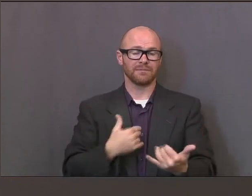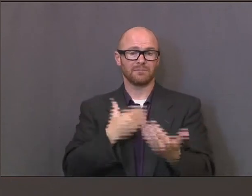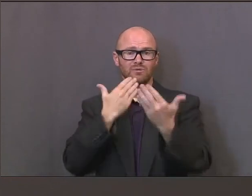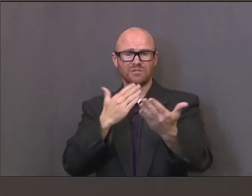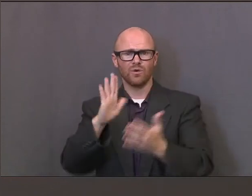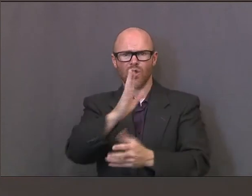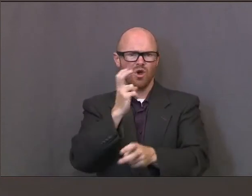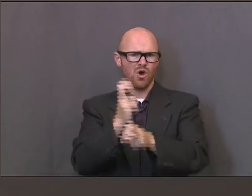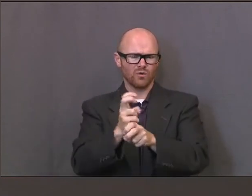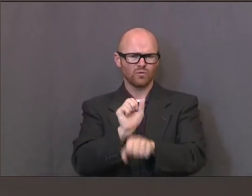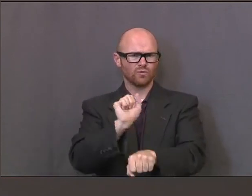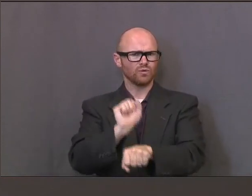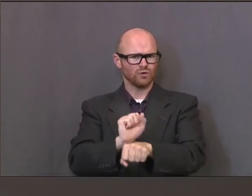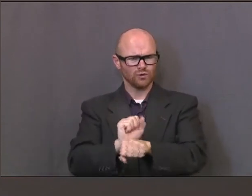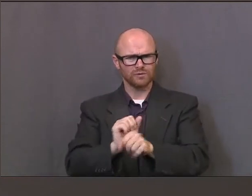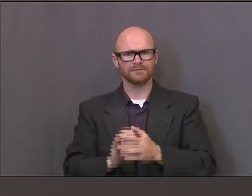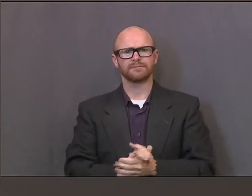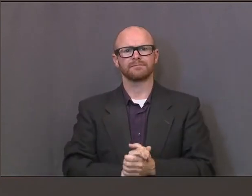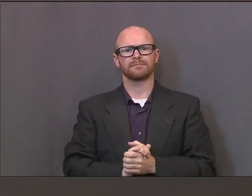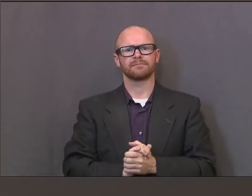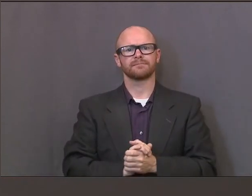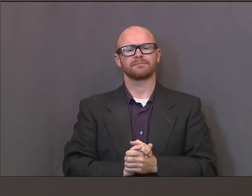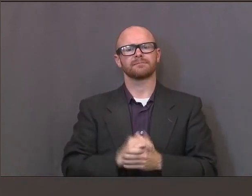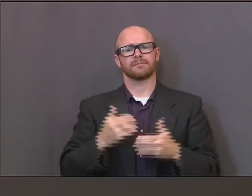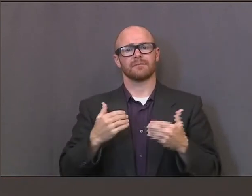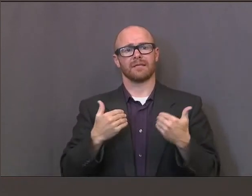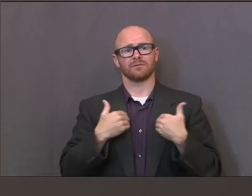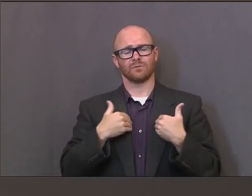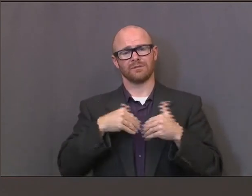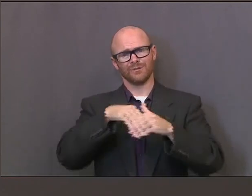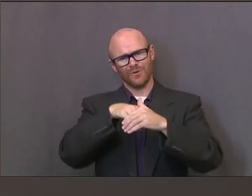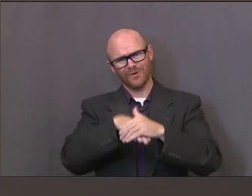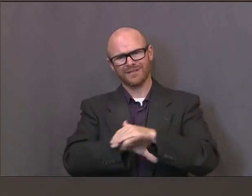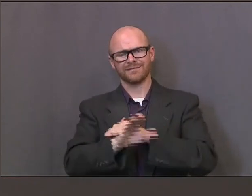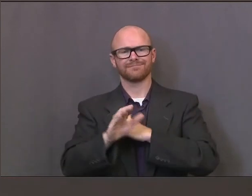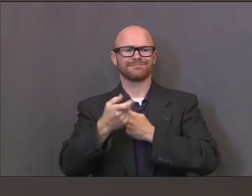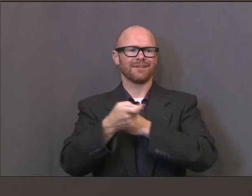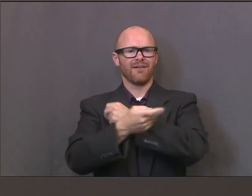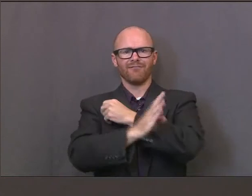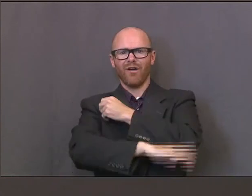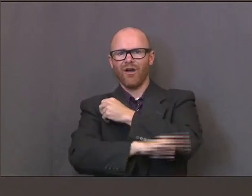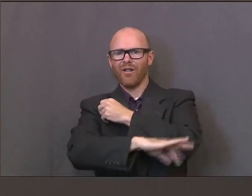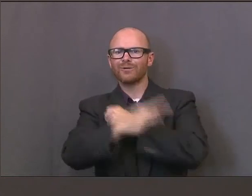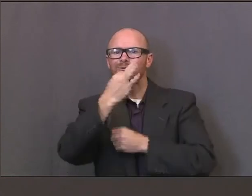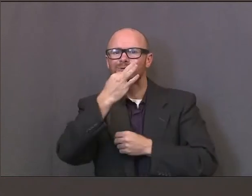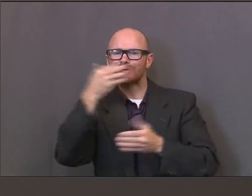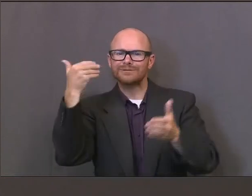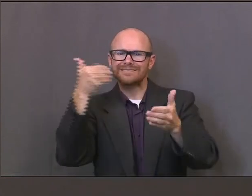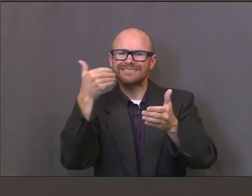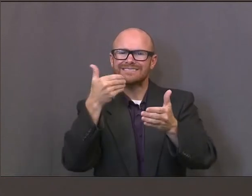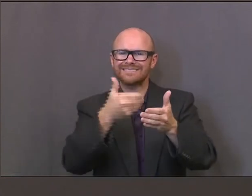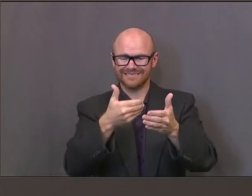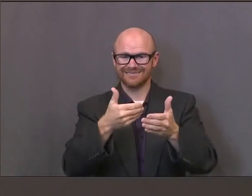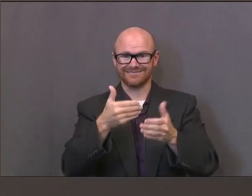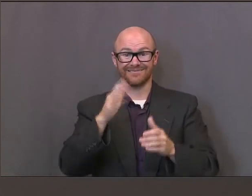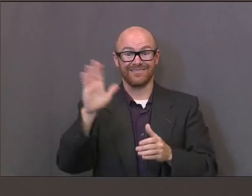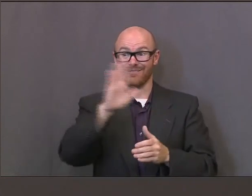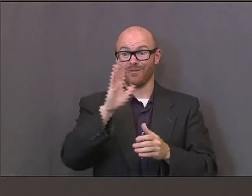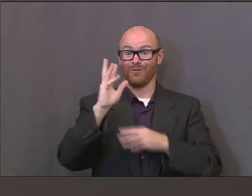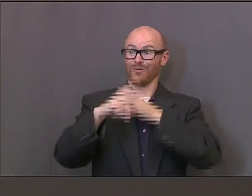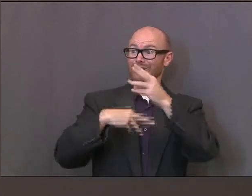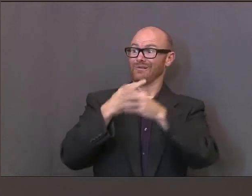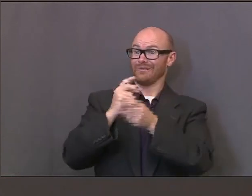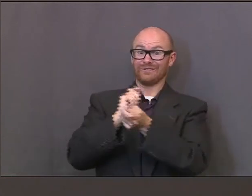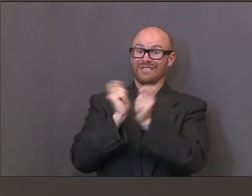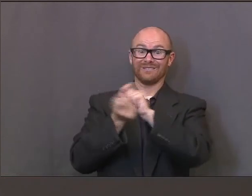many that's made this possible. Again, as we go into the fall and, again, as our circumstances will change, as we start gathering more indoors